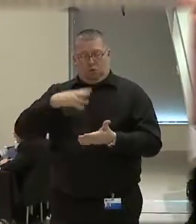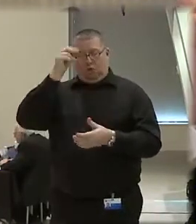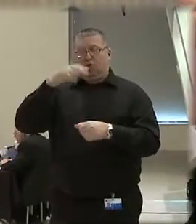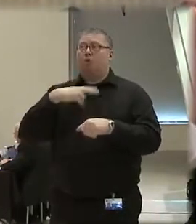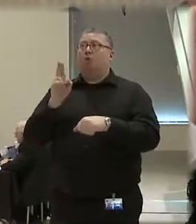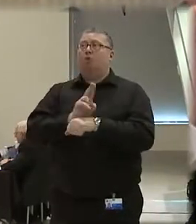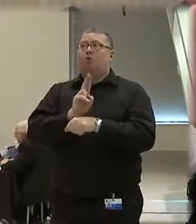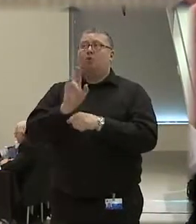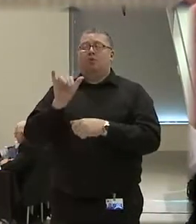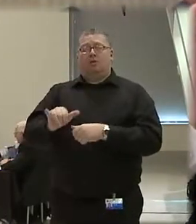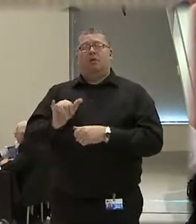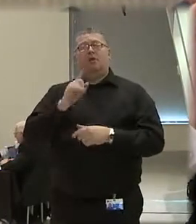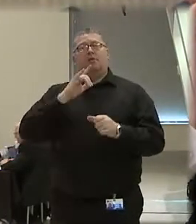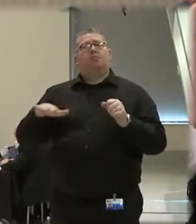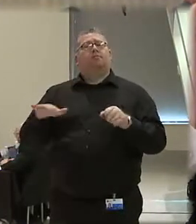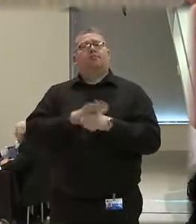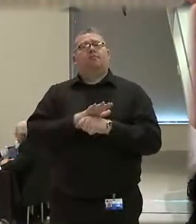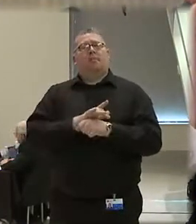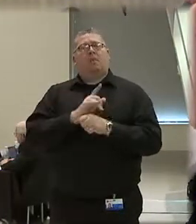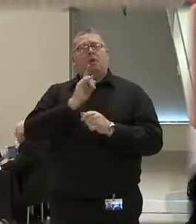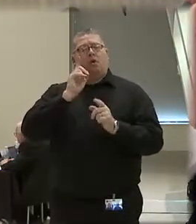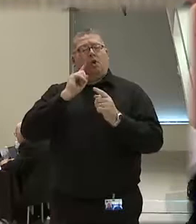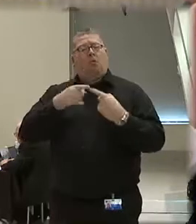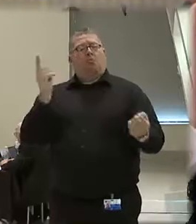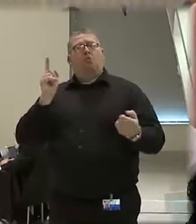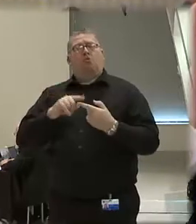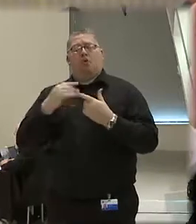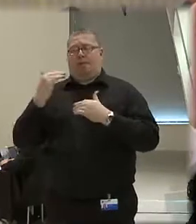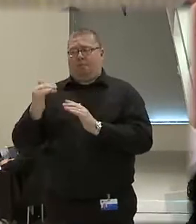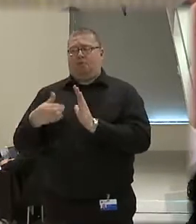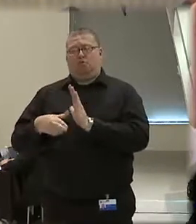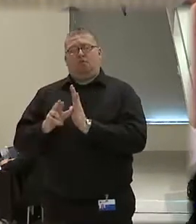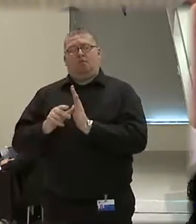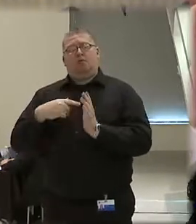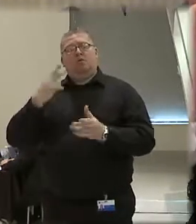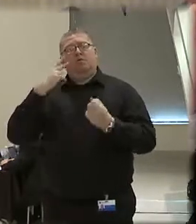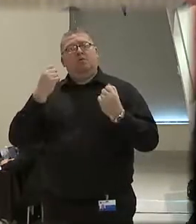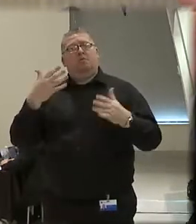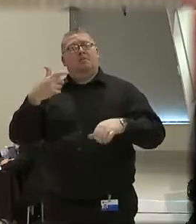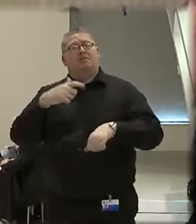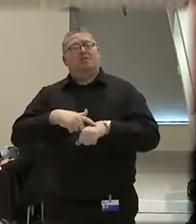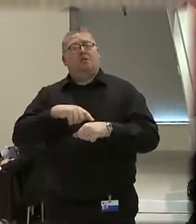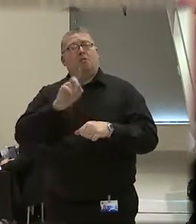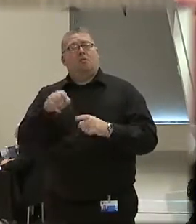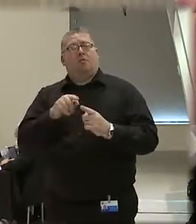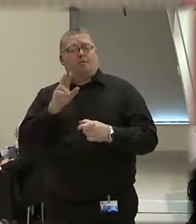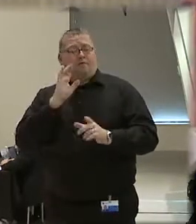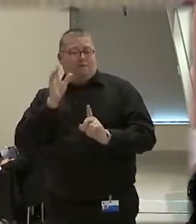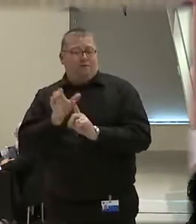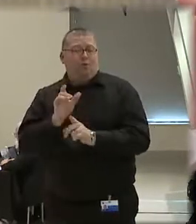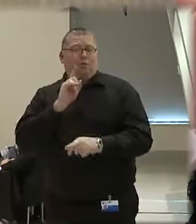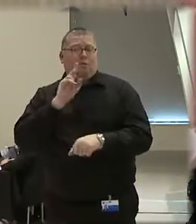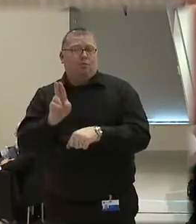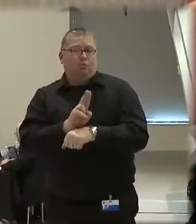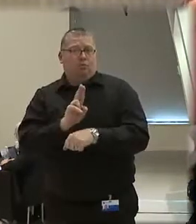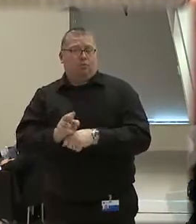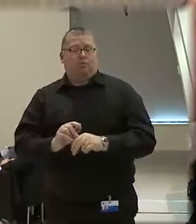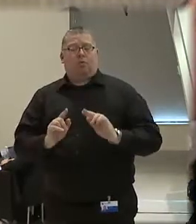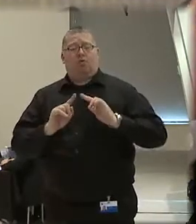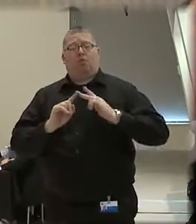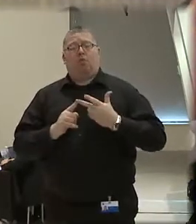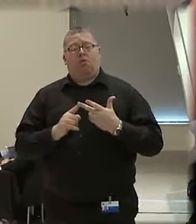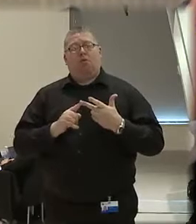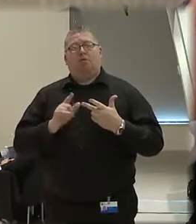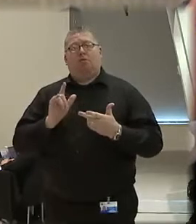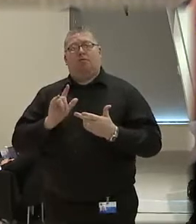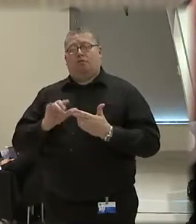incident in its entirety, as opposed to limiting the review to only that moment in time when force is used. Third, the criminal